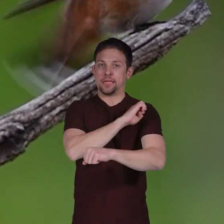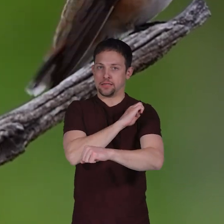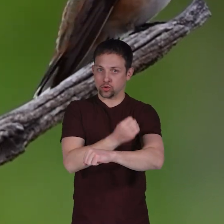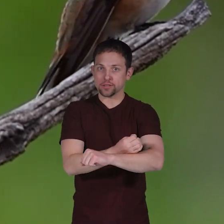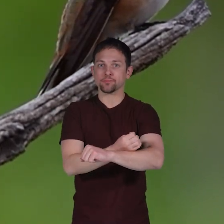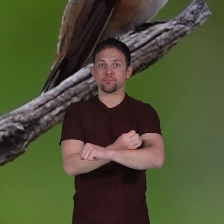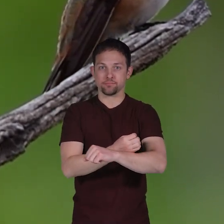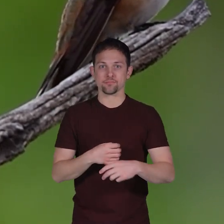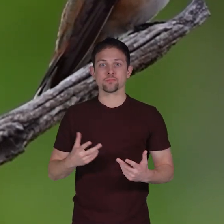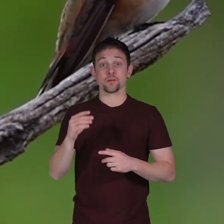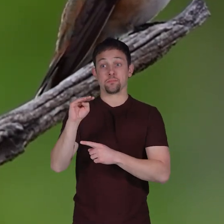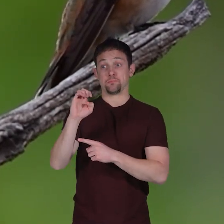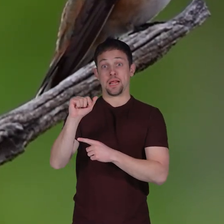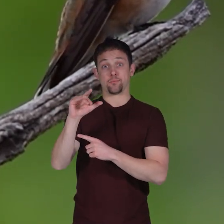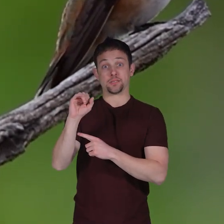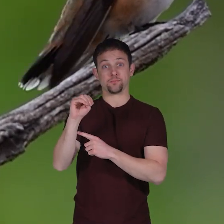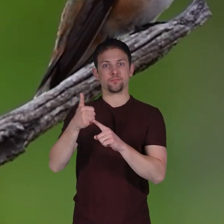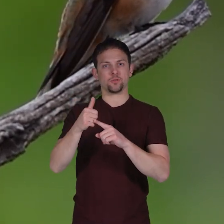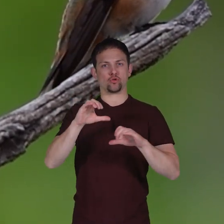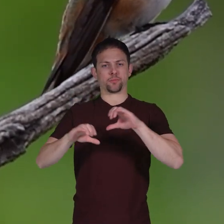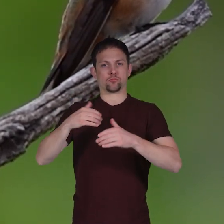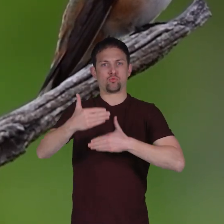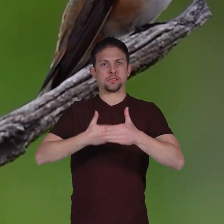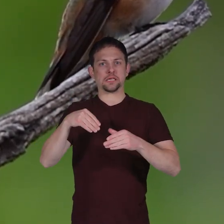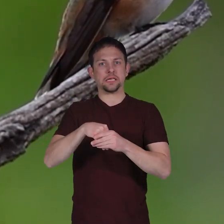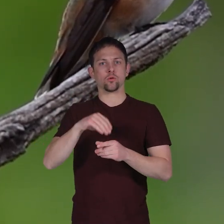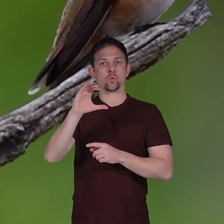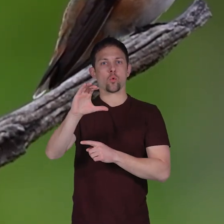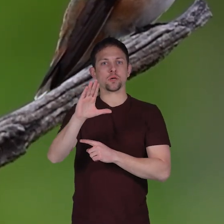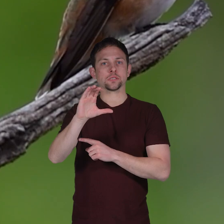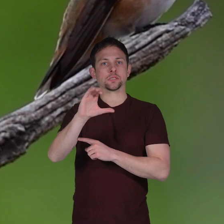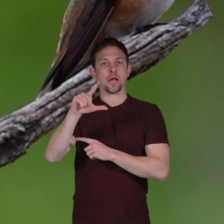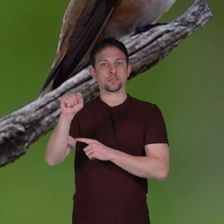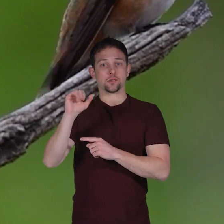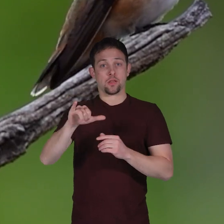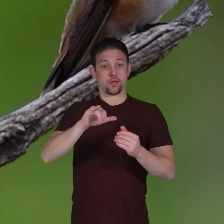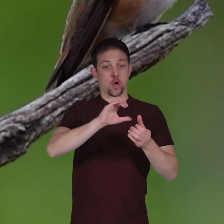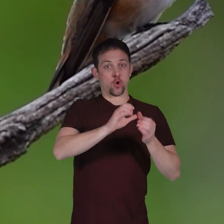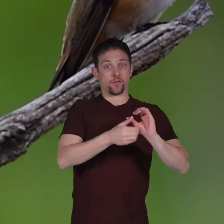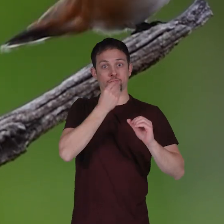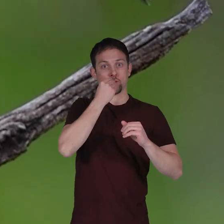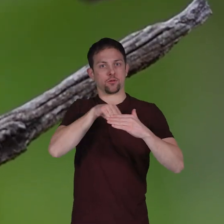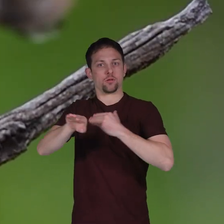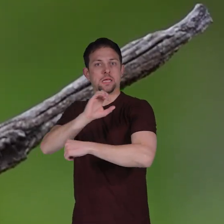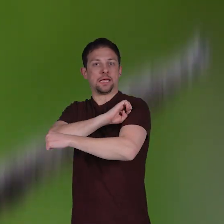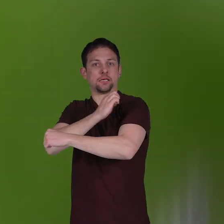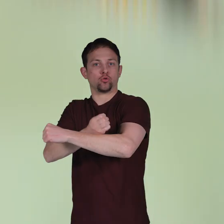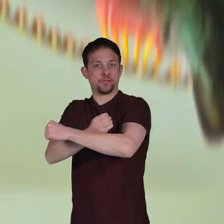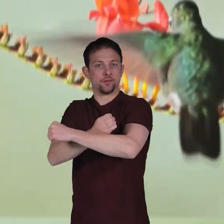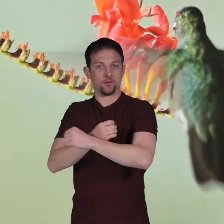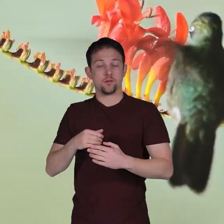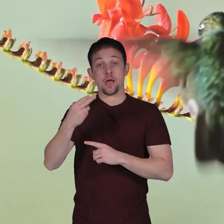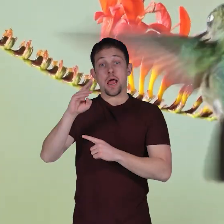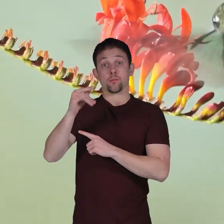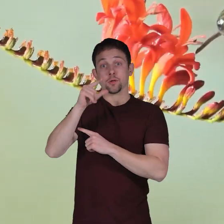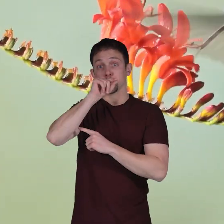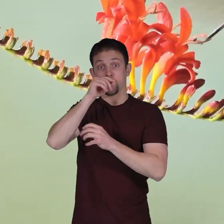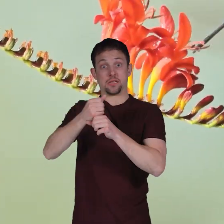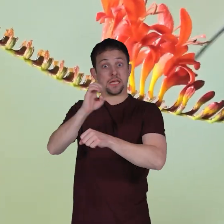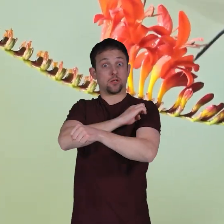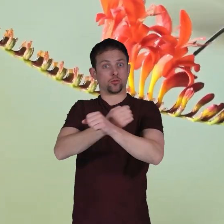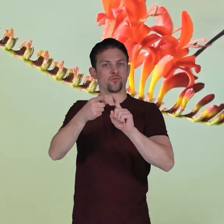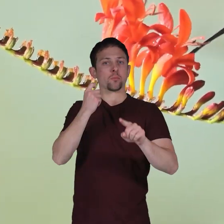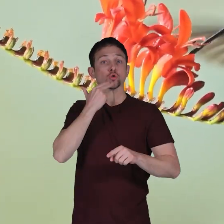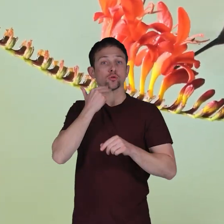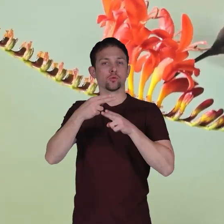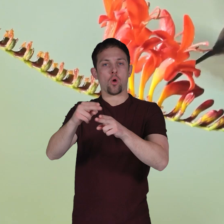of energy. Your metabolism is the chemical processes in your cells that convert food into energy. Hummingbirds get their energy